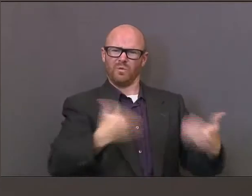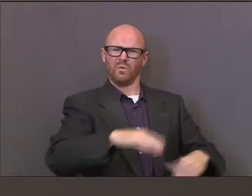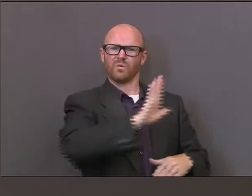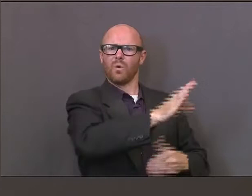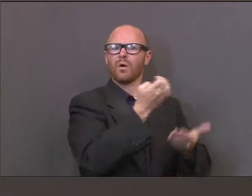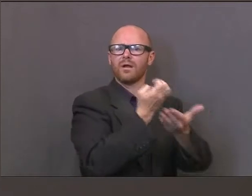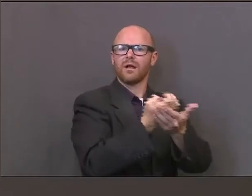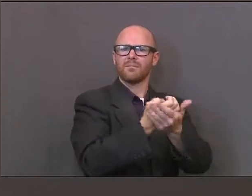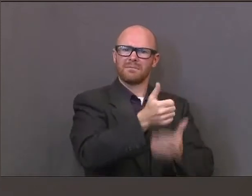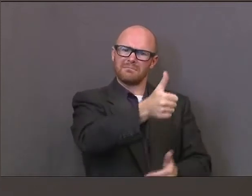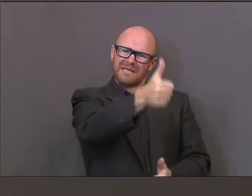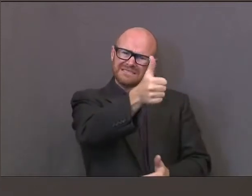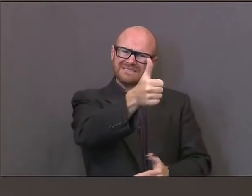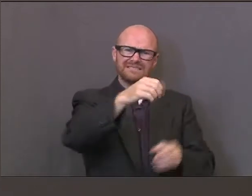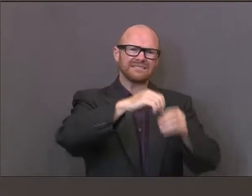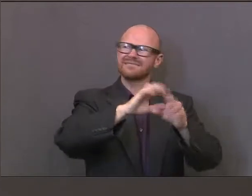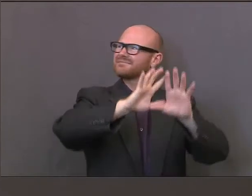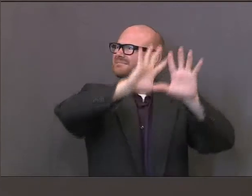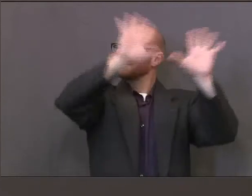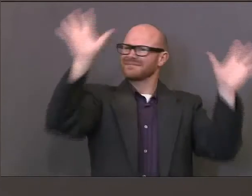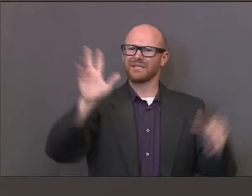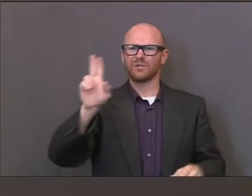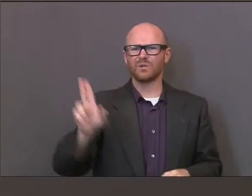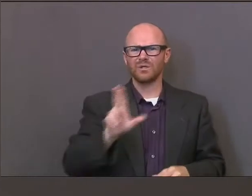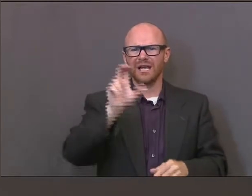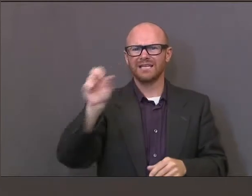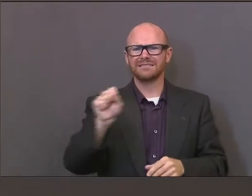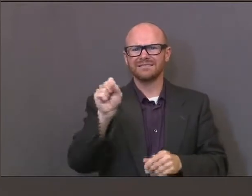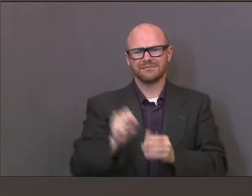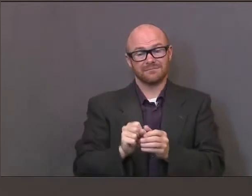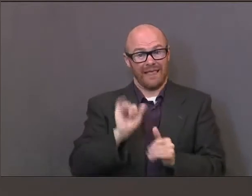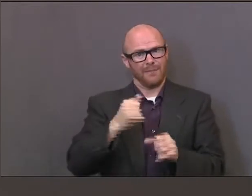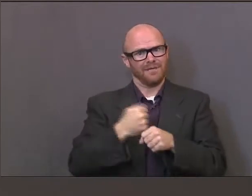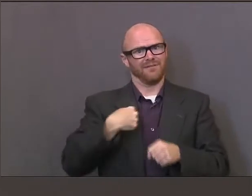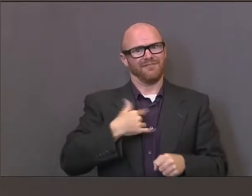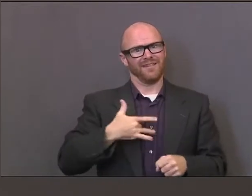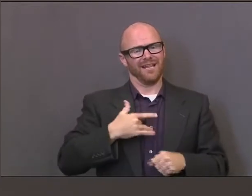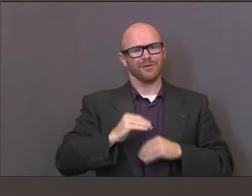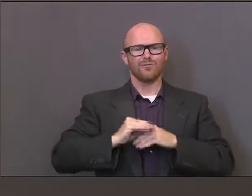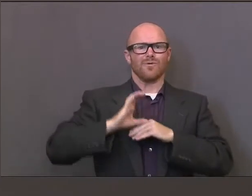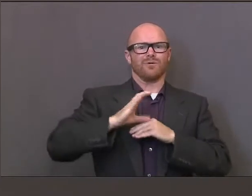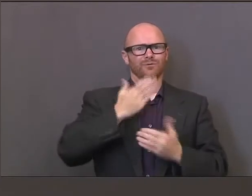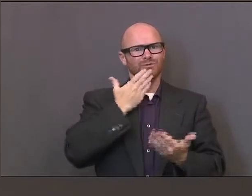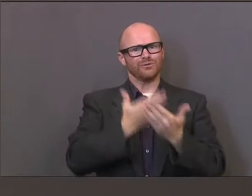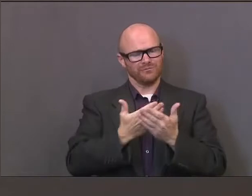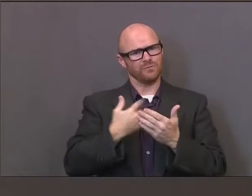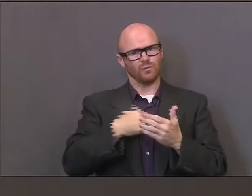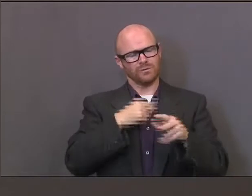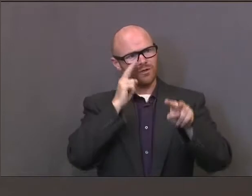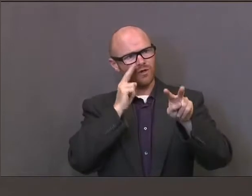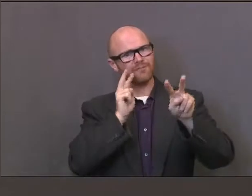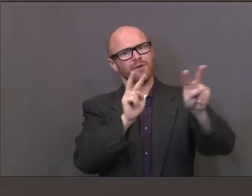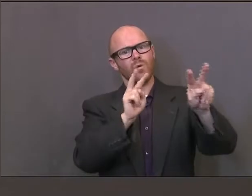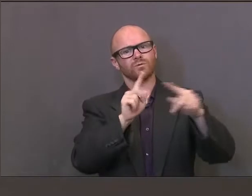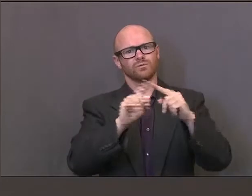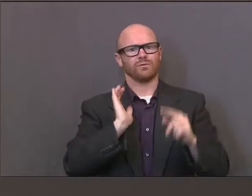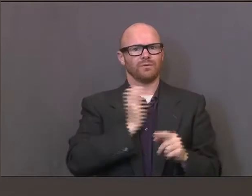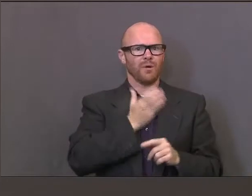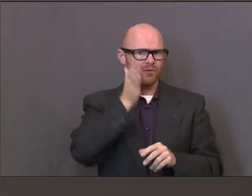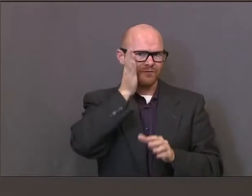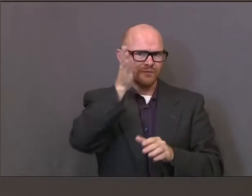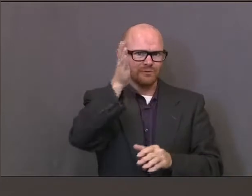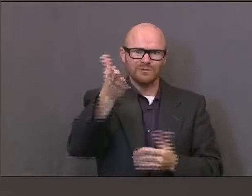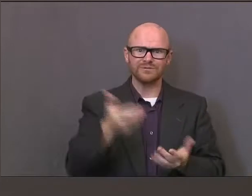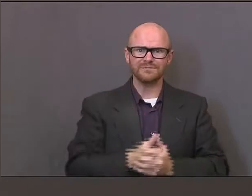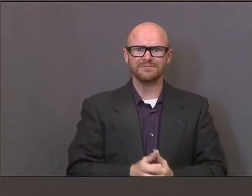any other economy in the nation. That gives us hope and reason to be optimistic about the future as we move forward, certainly on the economic standpoint.